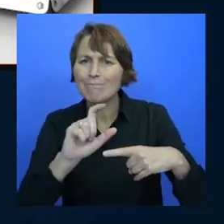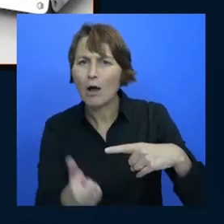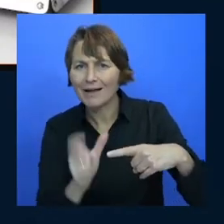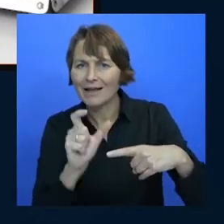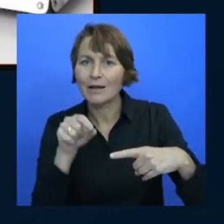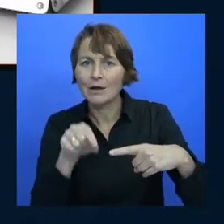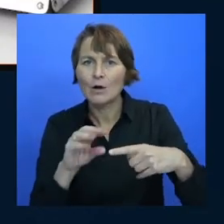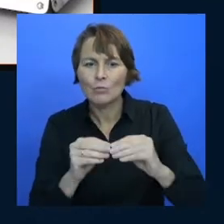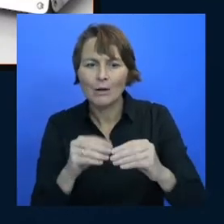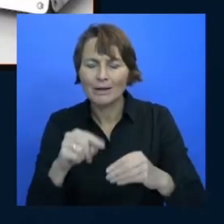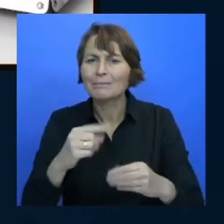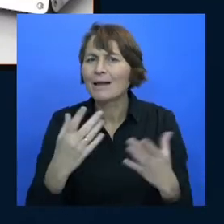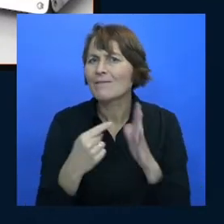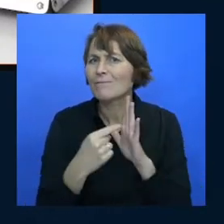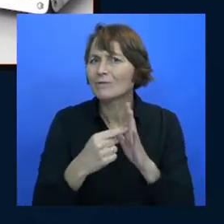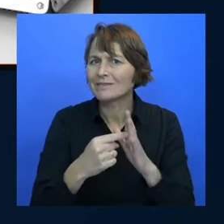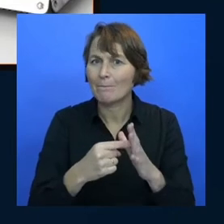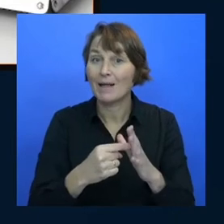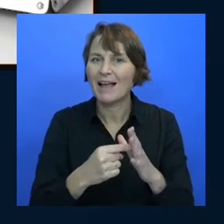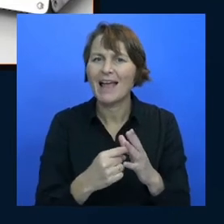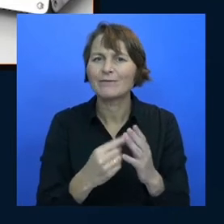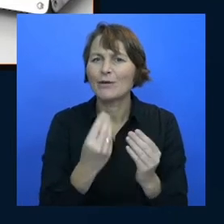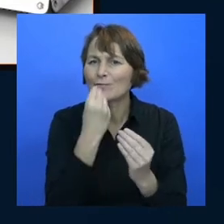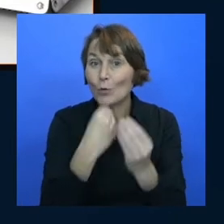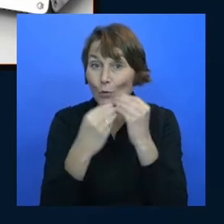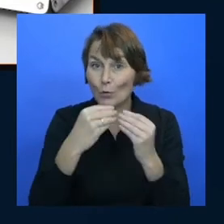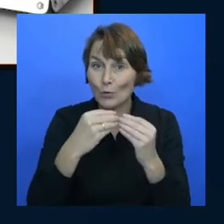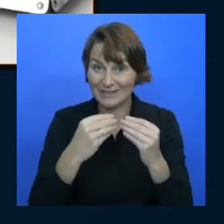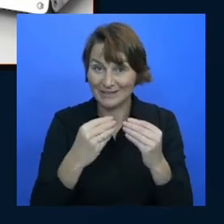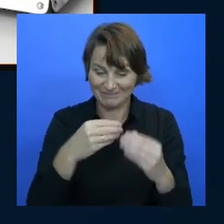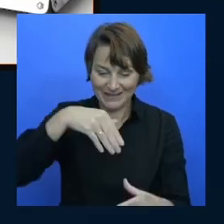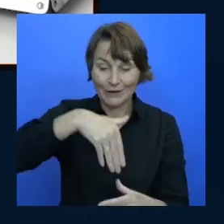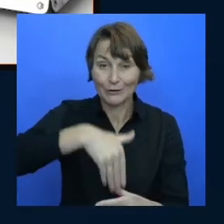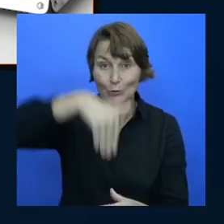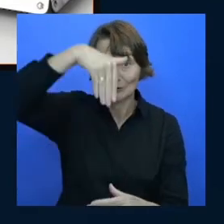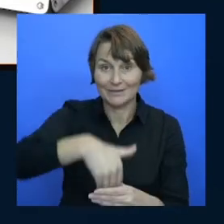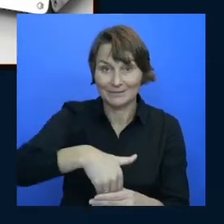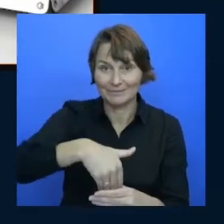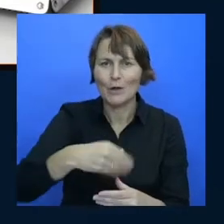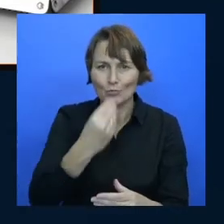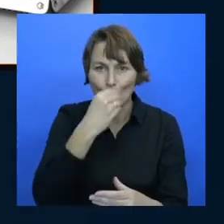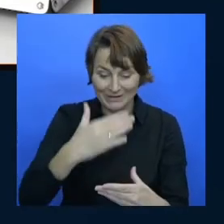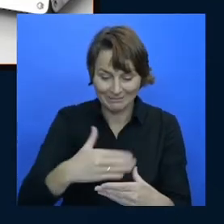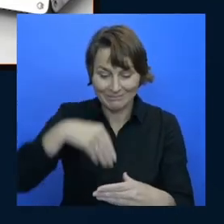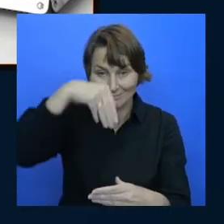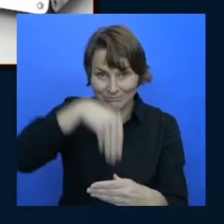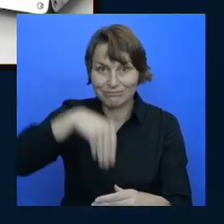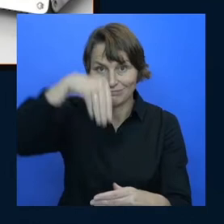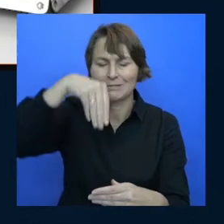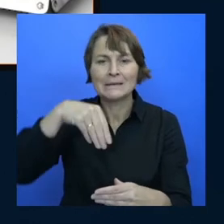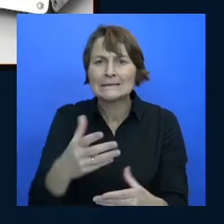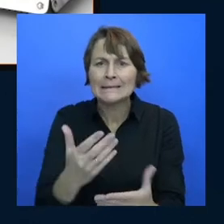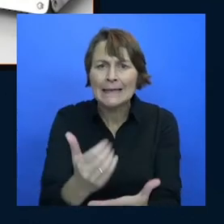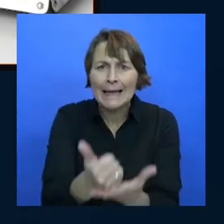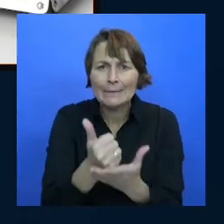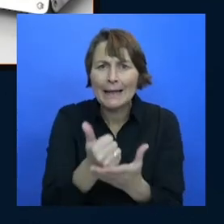really want sorry it's a tragedy you must be so hungry I will literally do that I'll